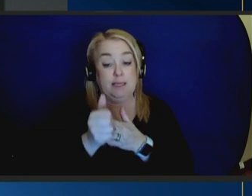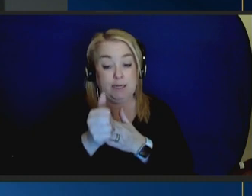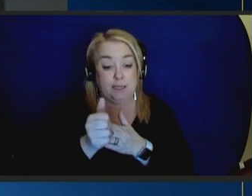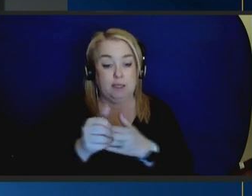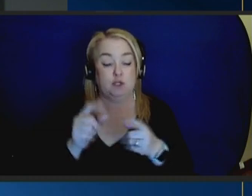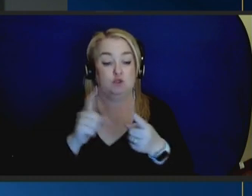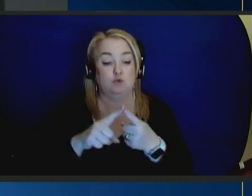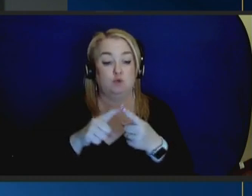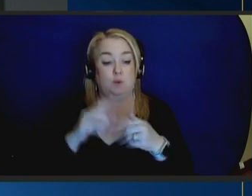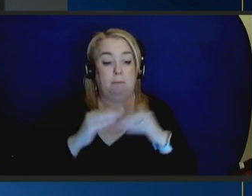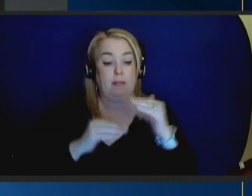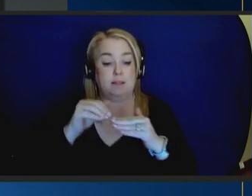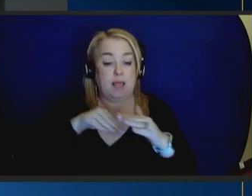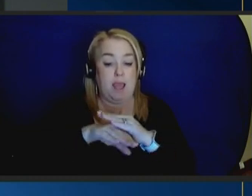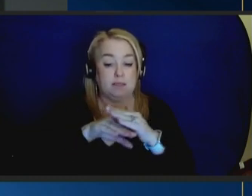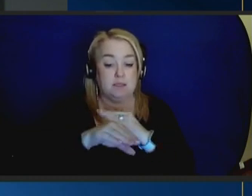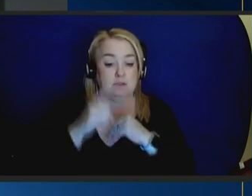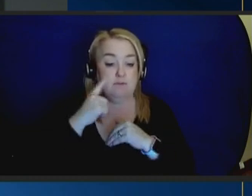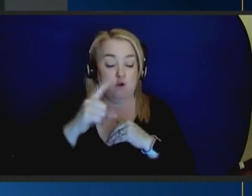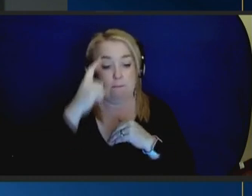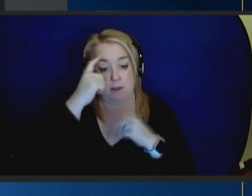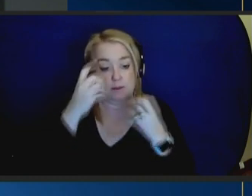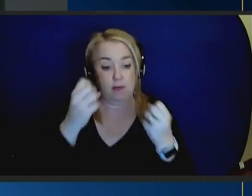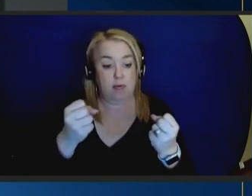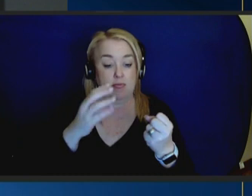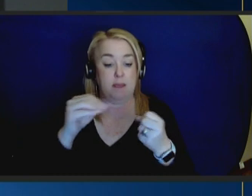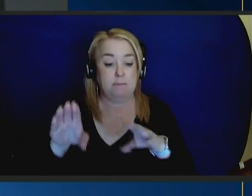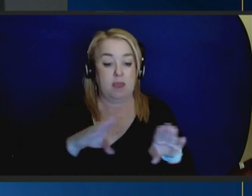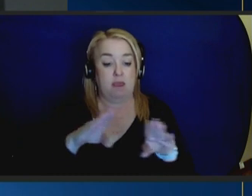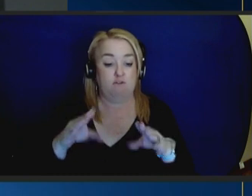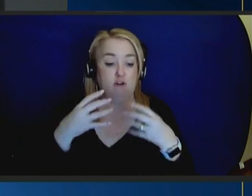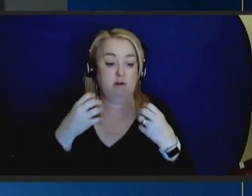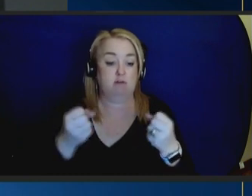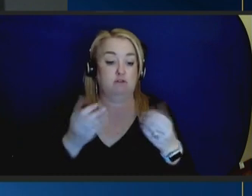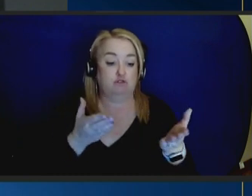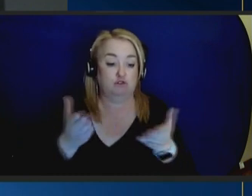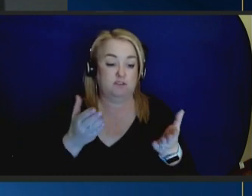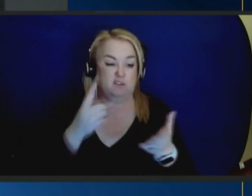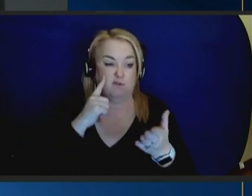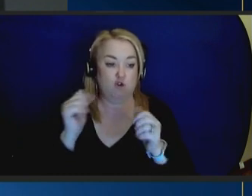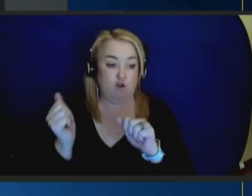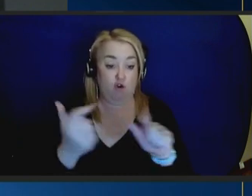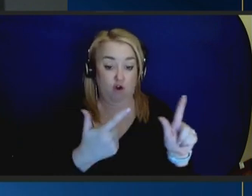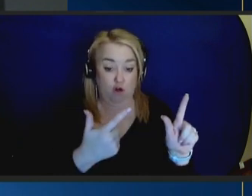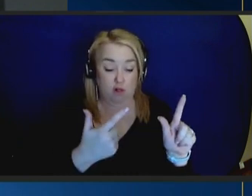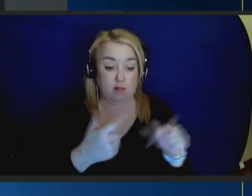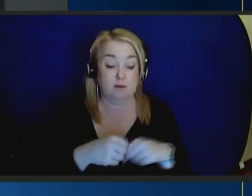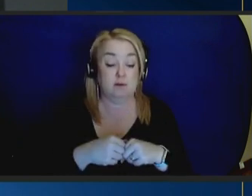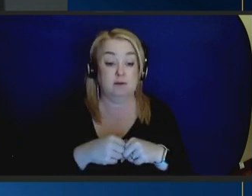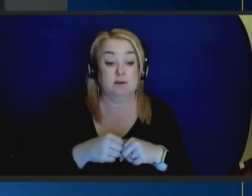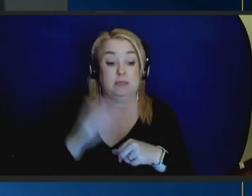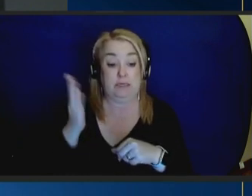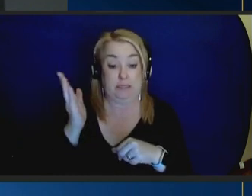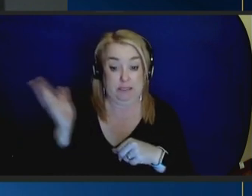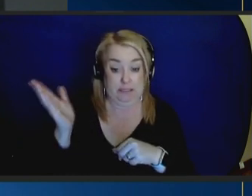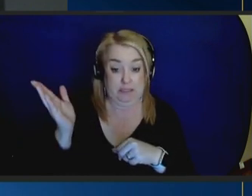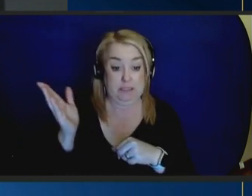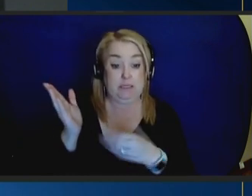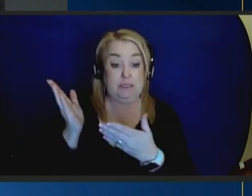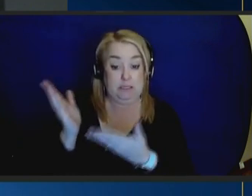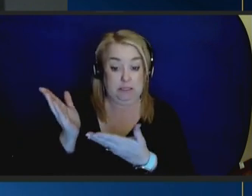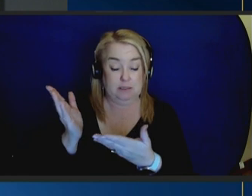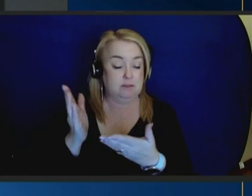access to mental health and behavioral health services for all. And he's someone who, like all of us at